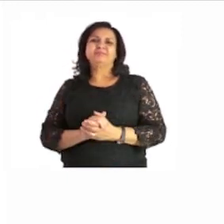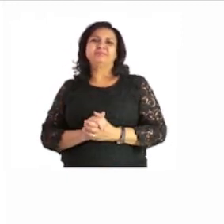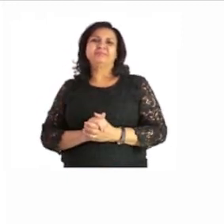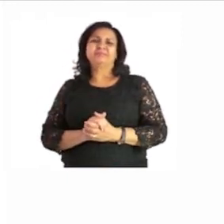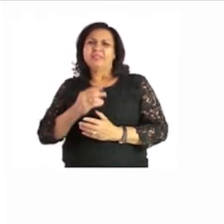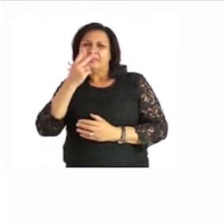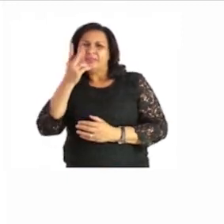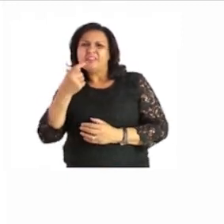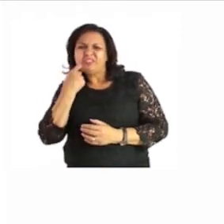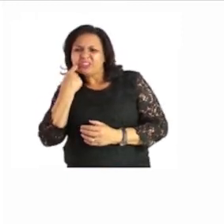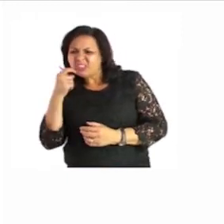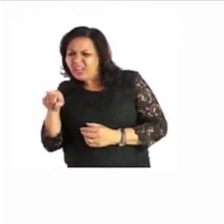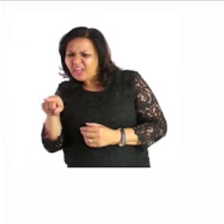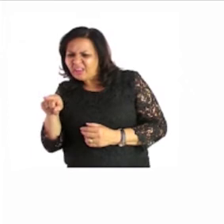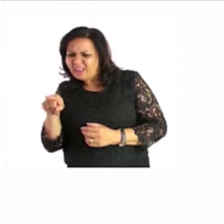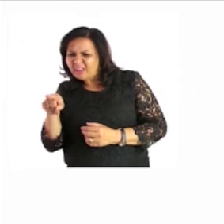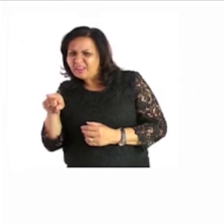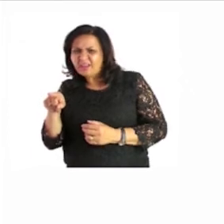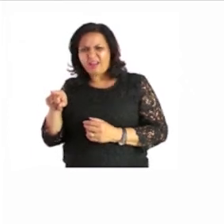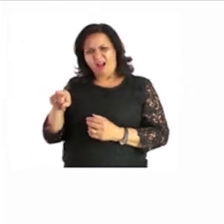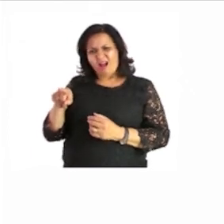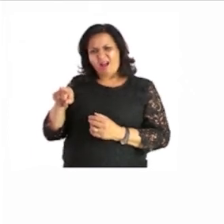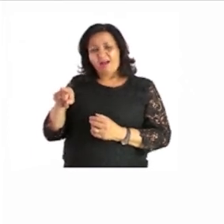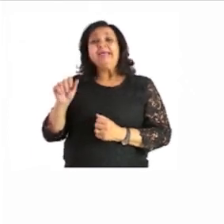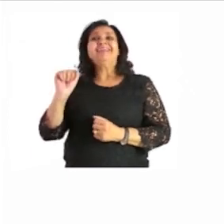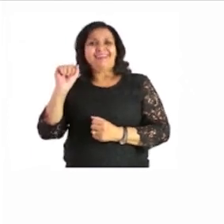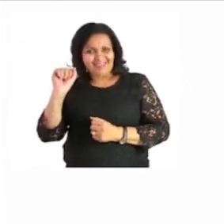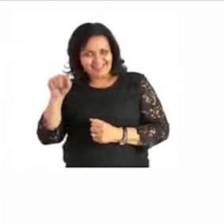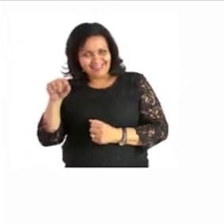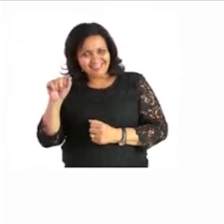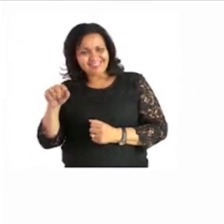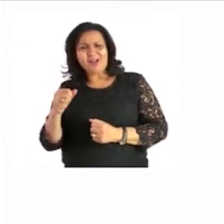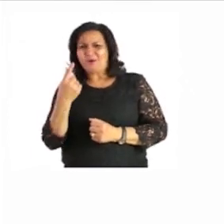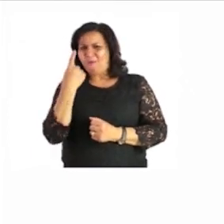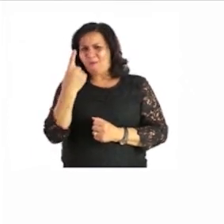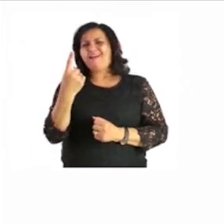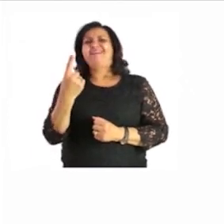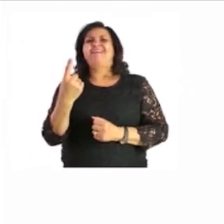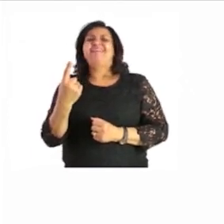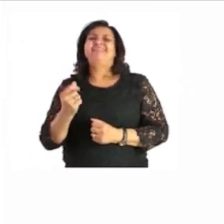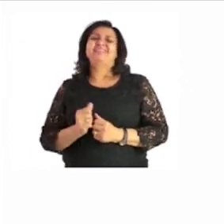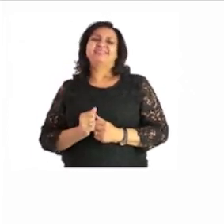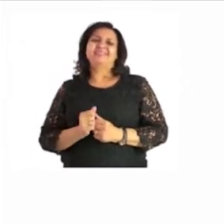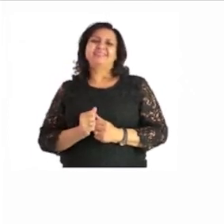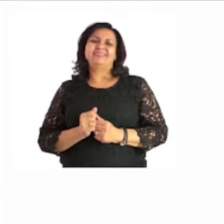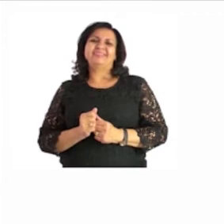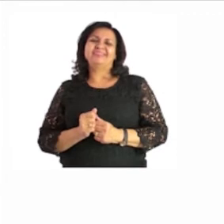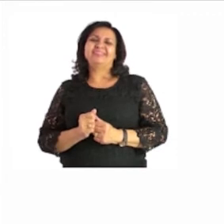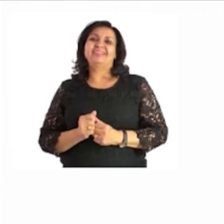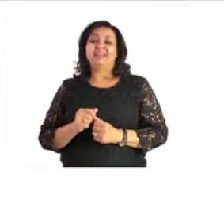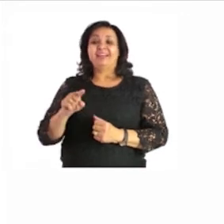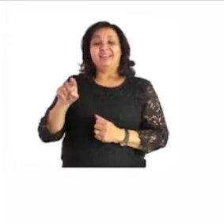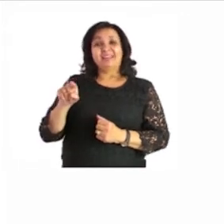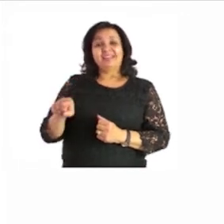fishes inside there yes you are correct one fish but this exercise